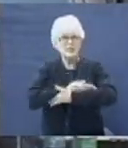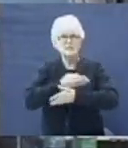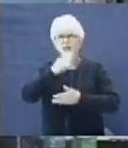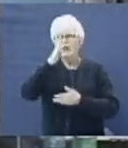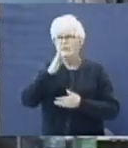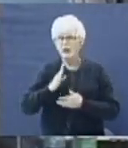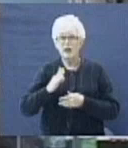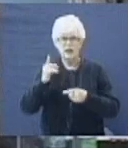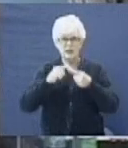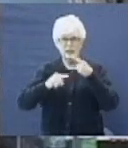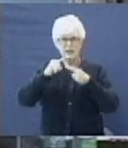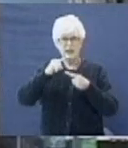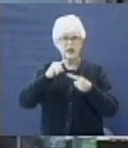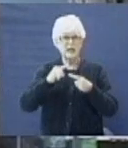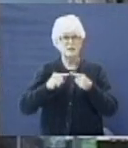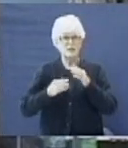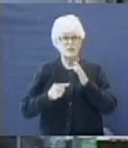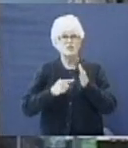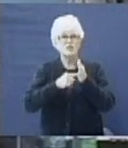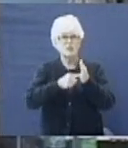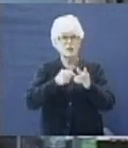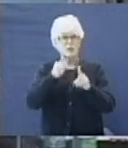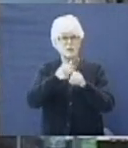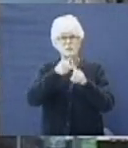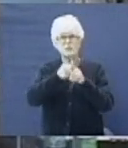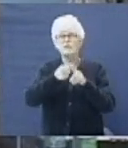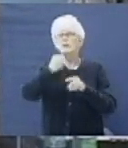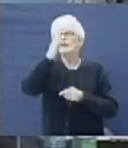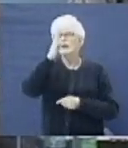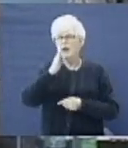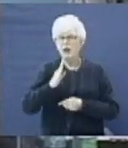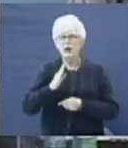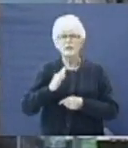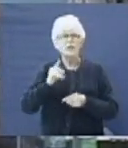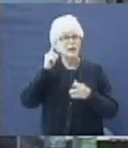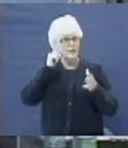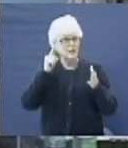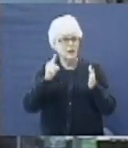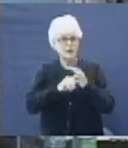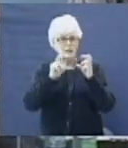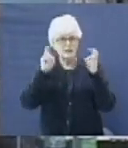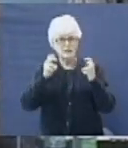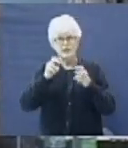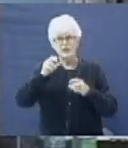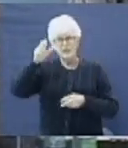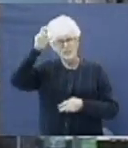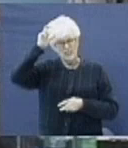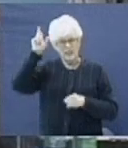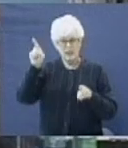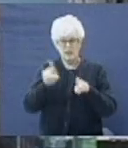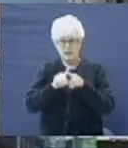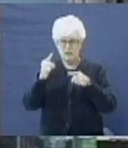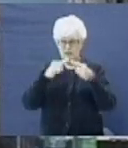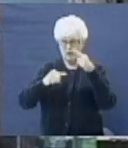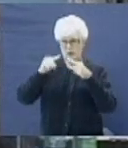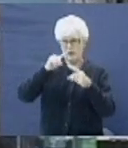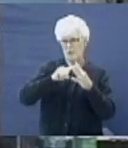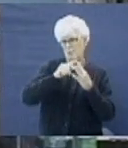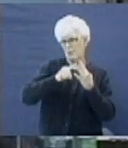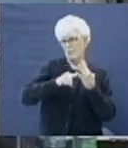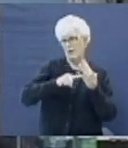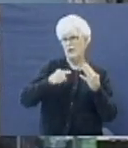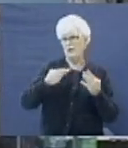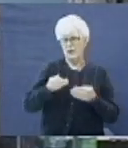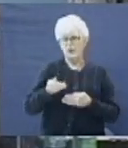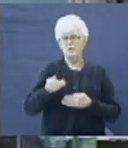came to present themselves before the Lord. But notice this statement, and Satan came also among them.